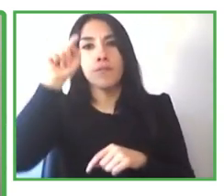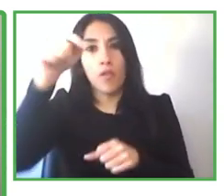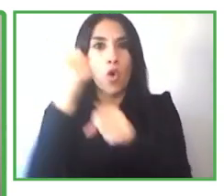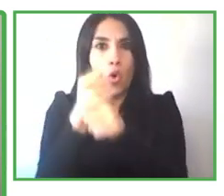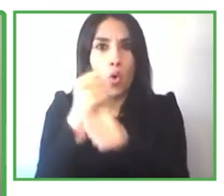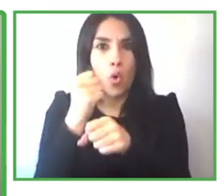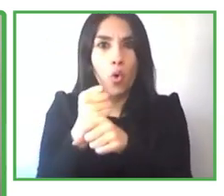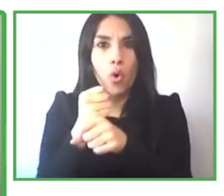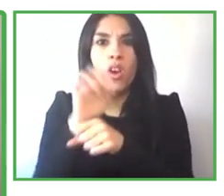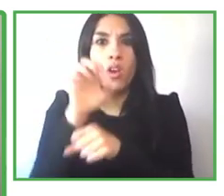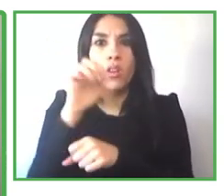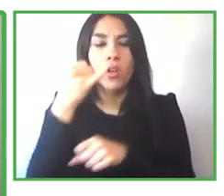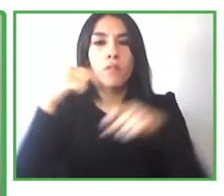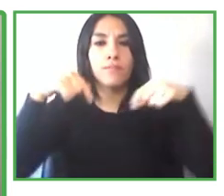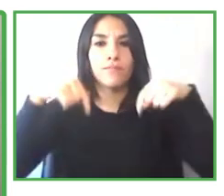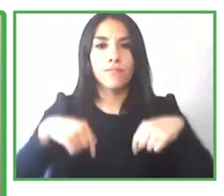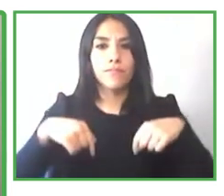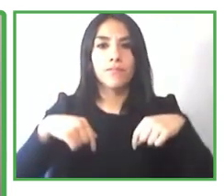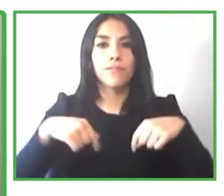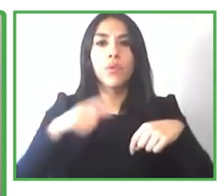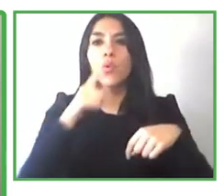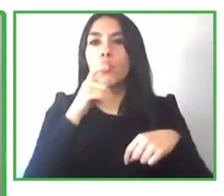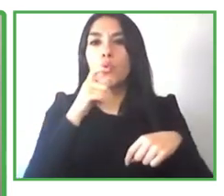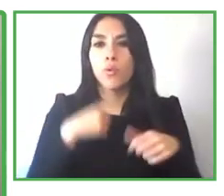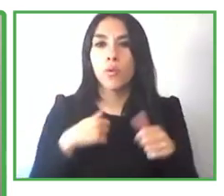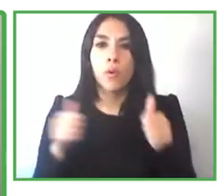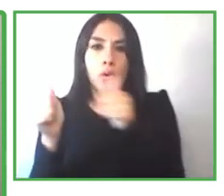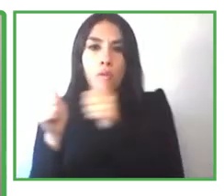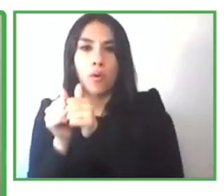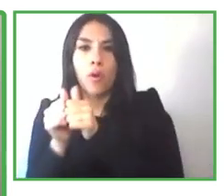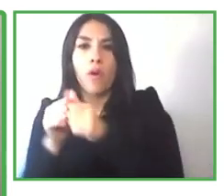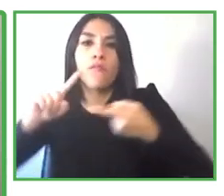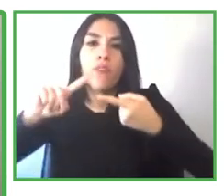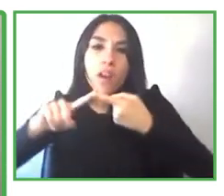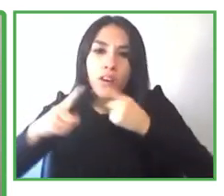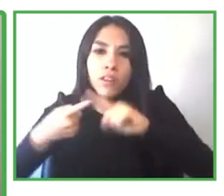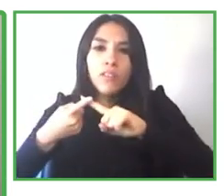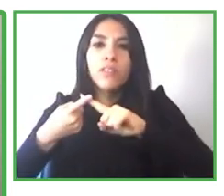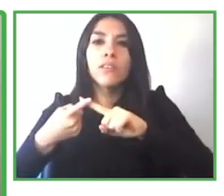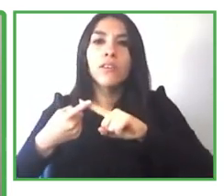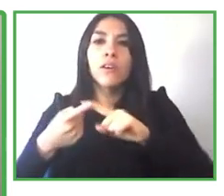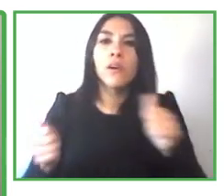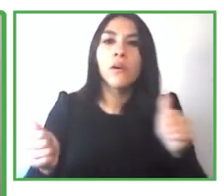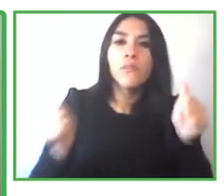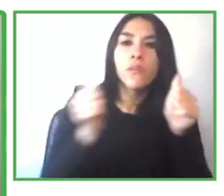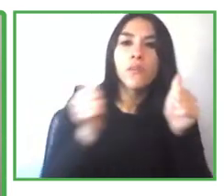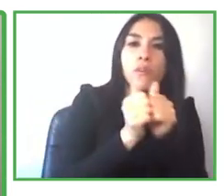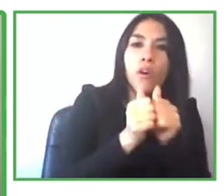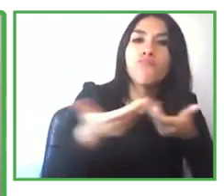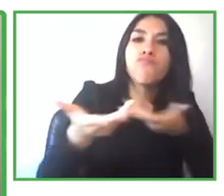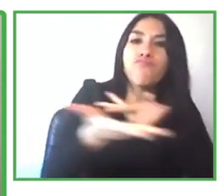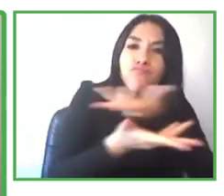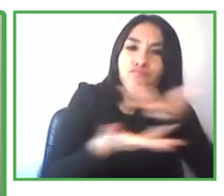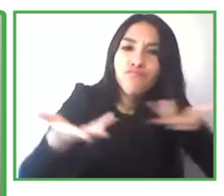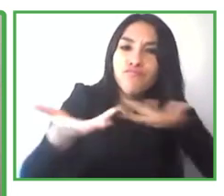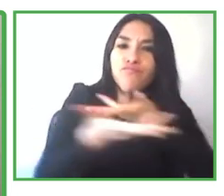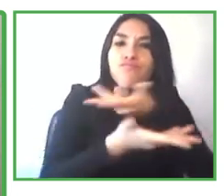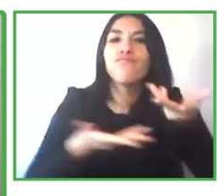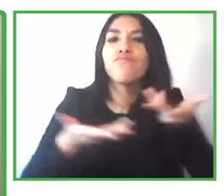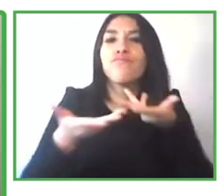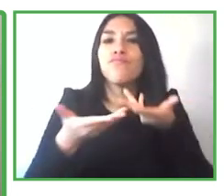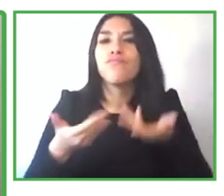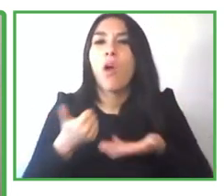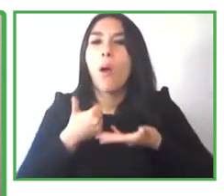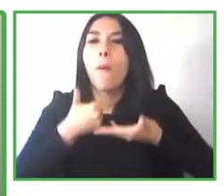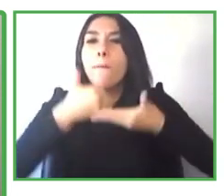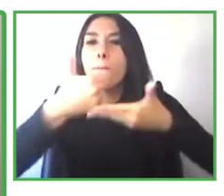events and give me a social kind of work life too which i think is brilliant but um my my life has just